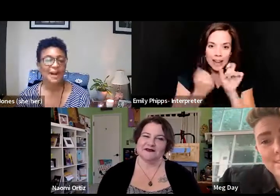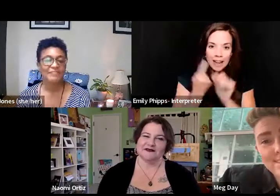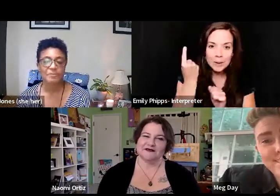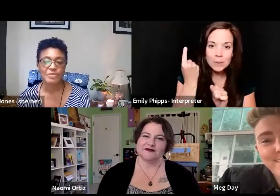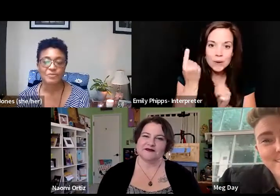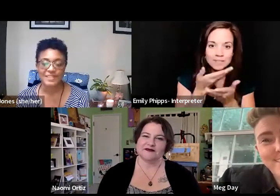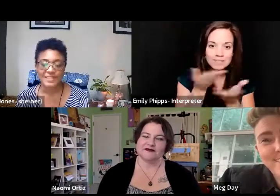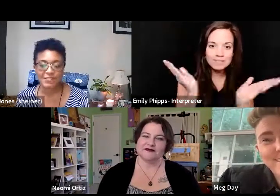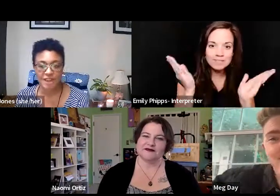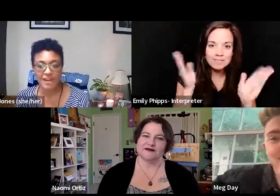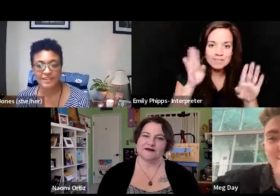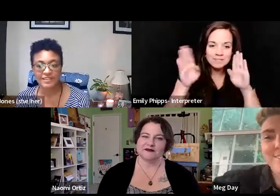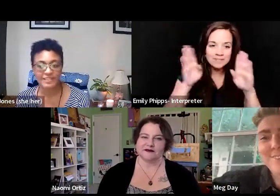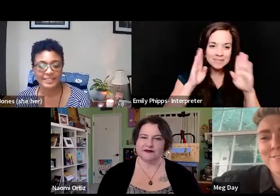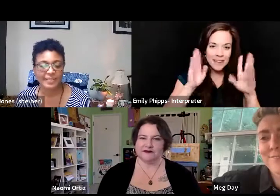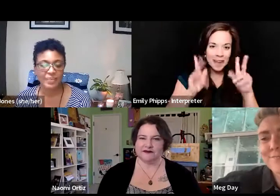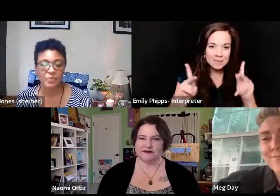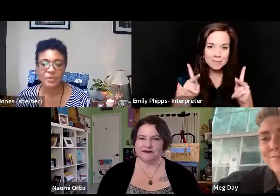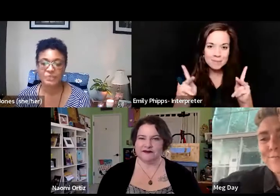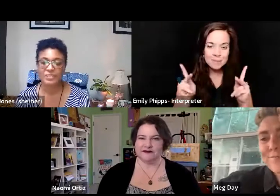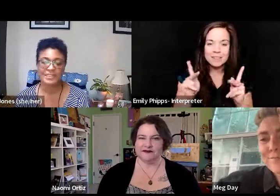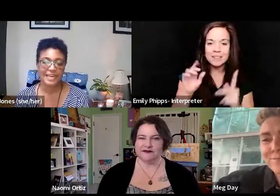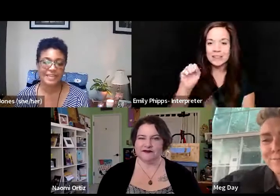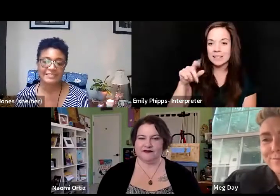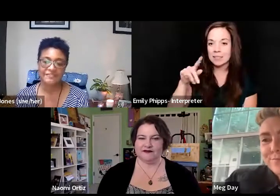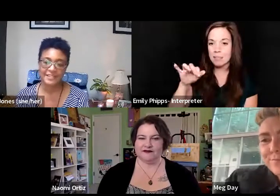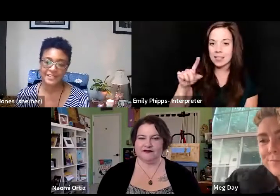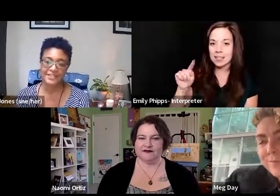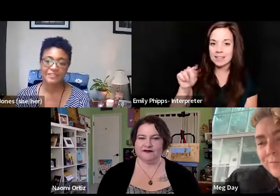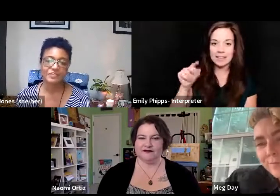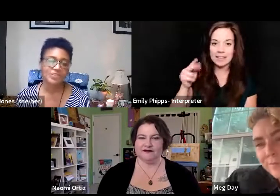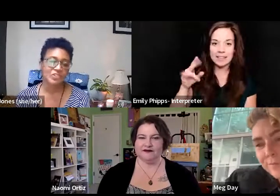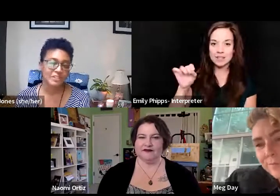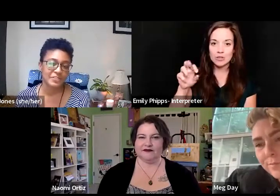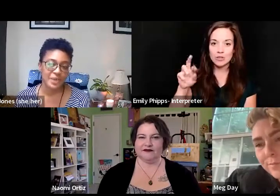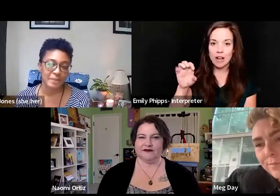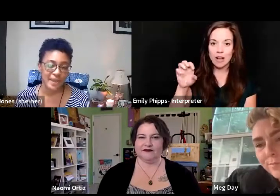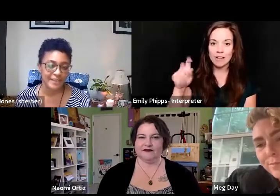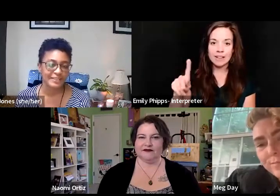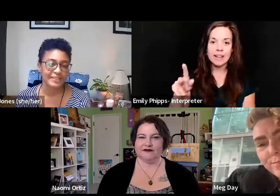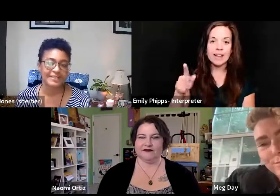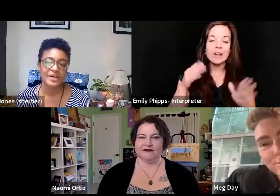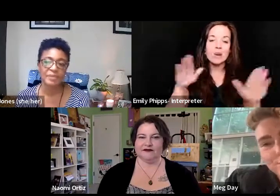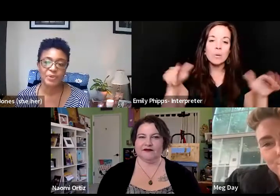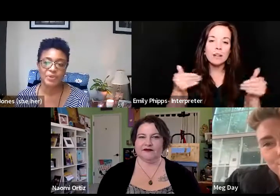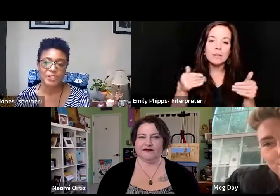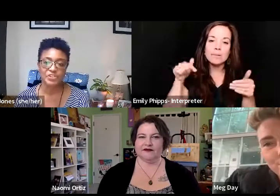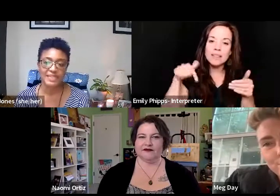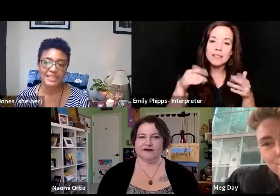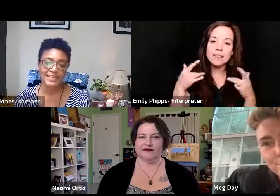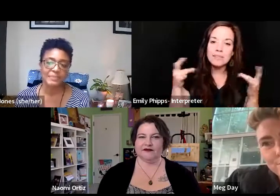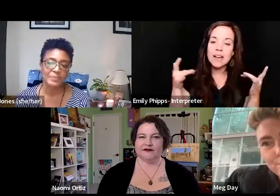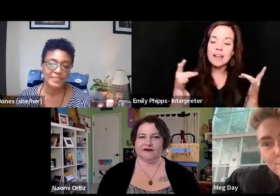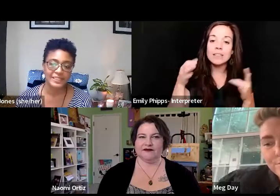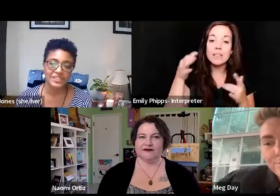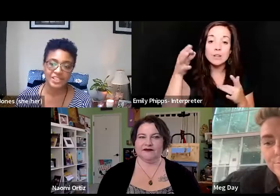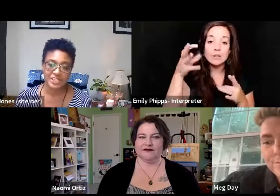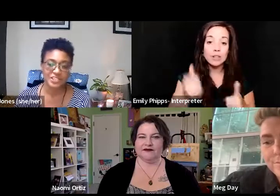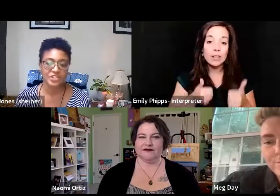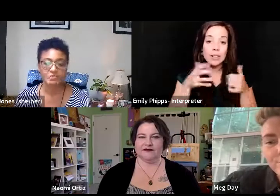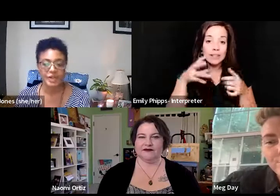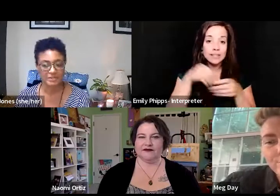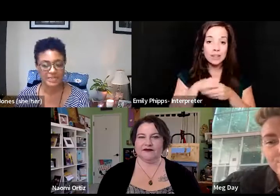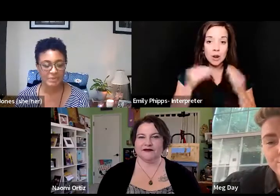Hi from Split This Rock, and welcome to tonight's event, The Future Lives in Our Bodies, a poetry and disability